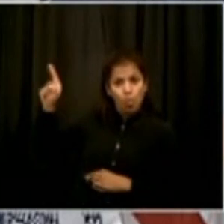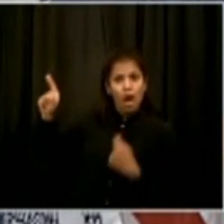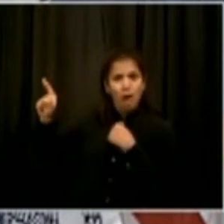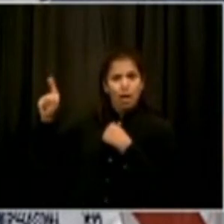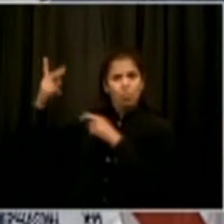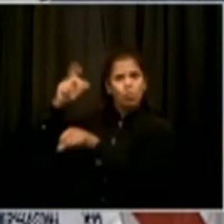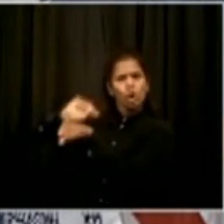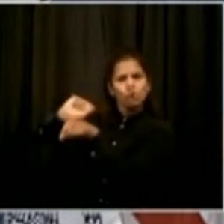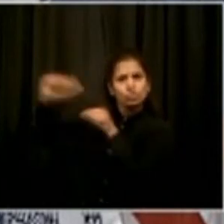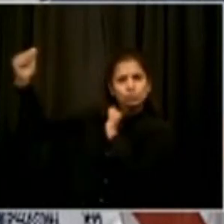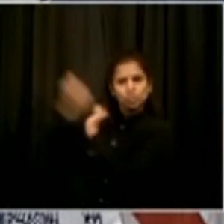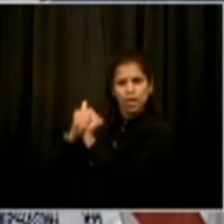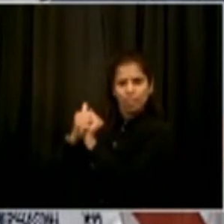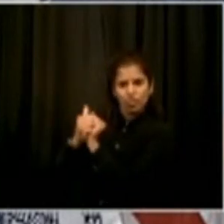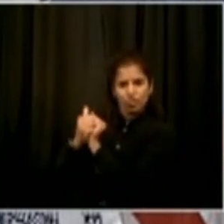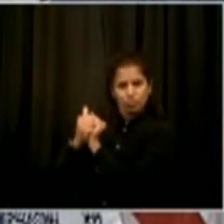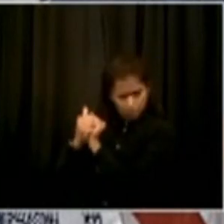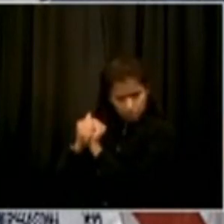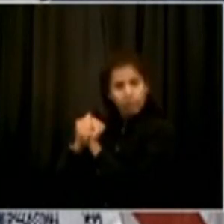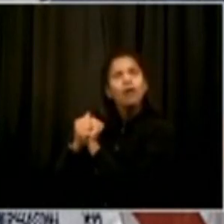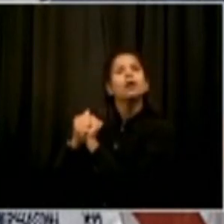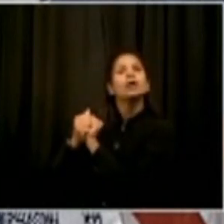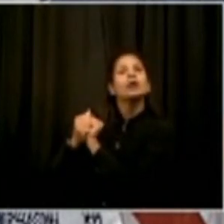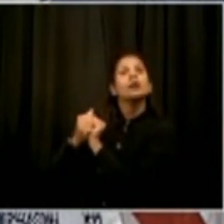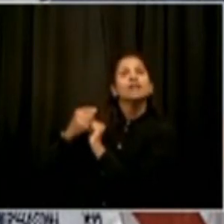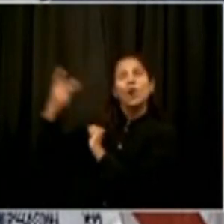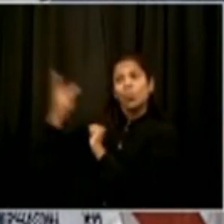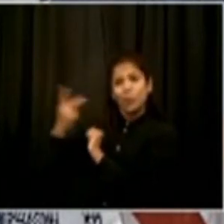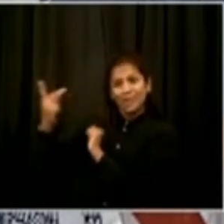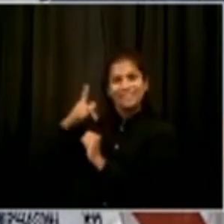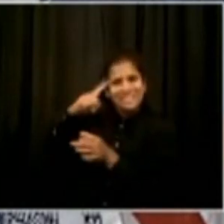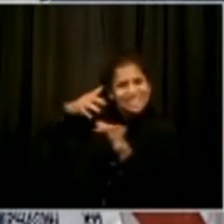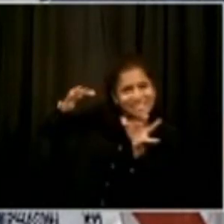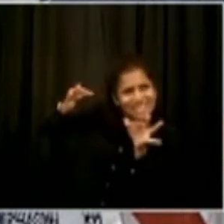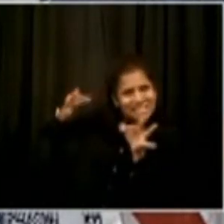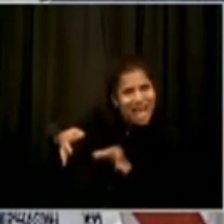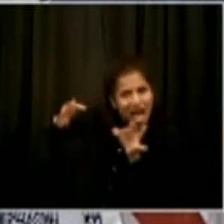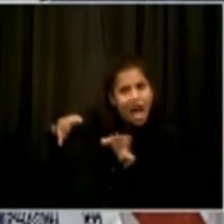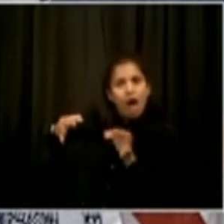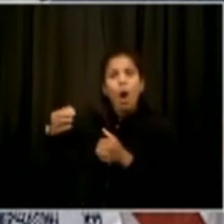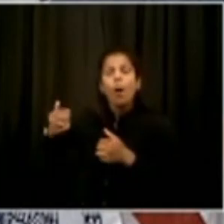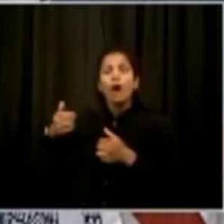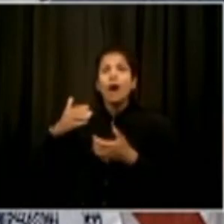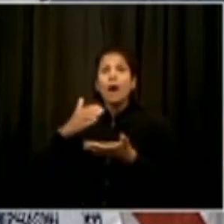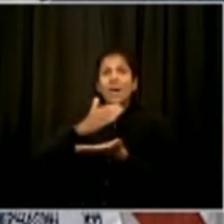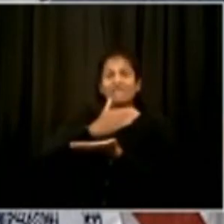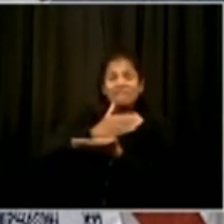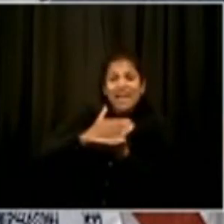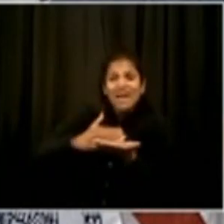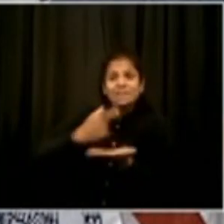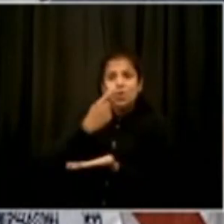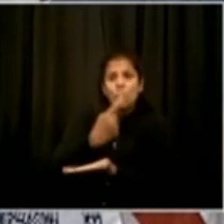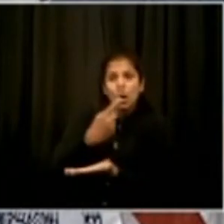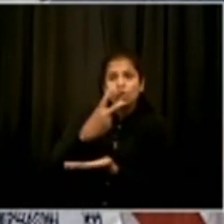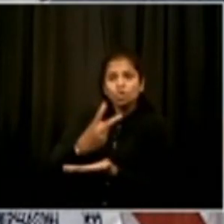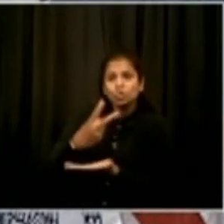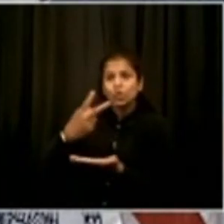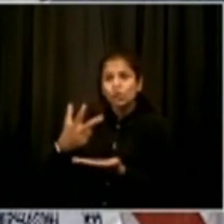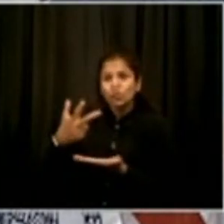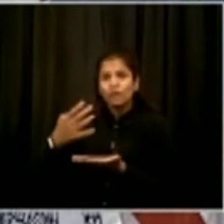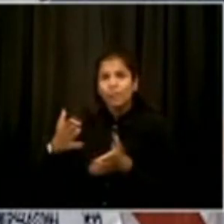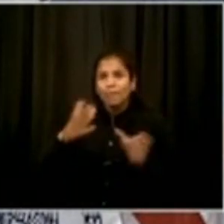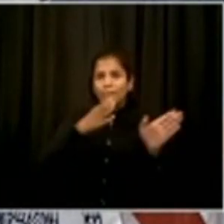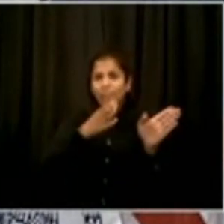through each phase. You know we went through phases one, two, three, four on time, but with exceptions. And the city and state were unified on those exceptions.